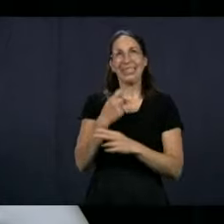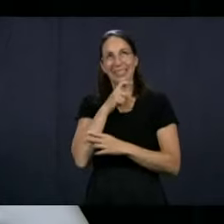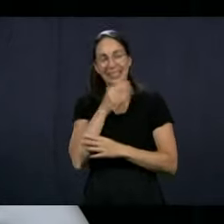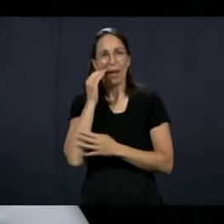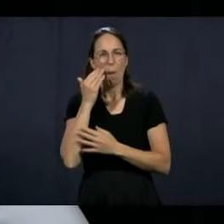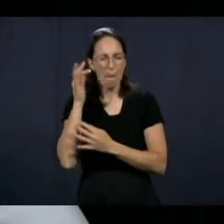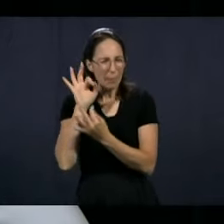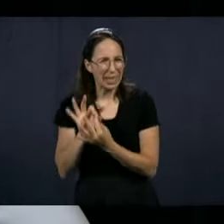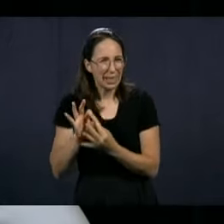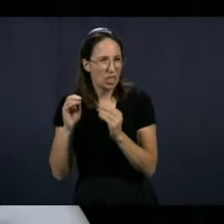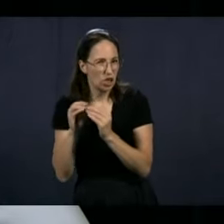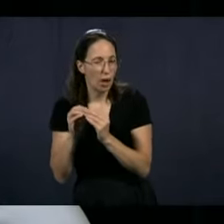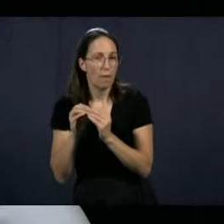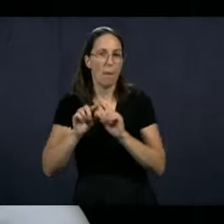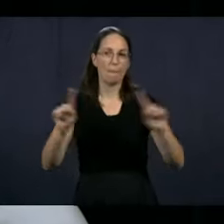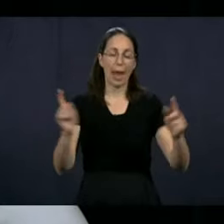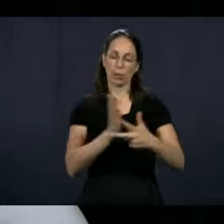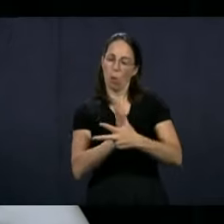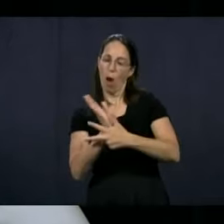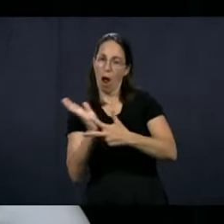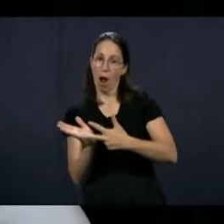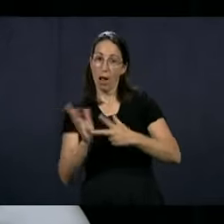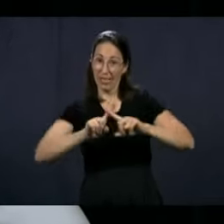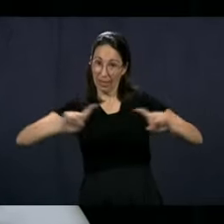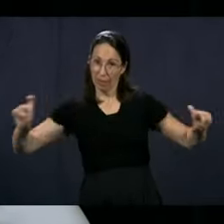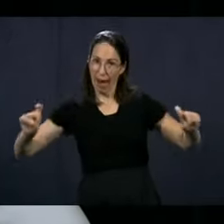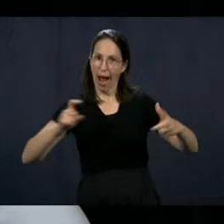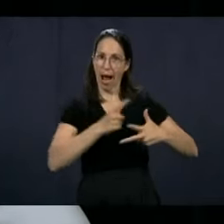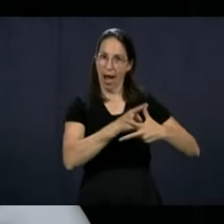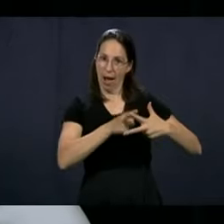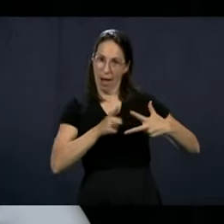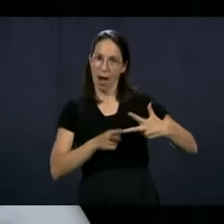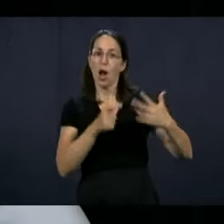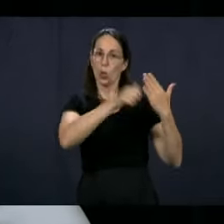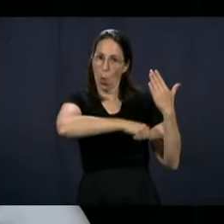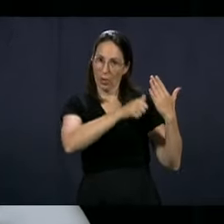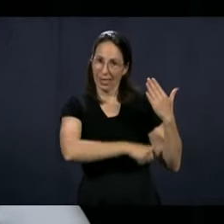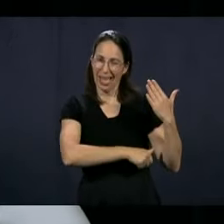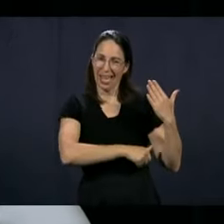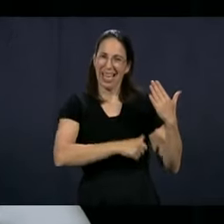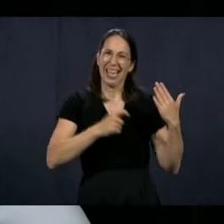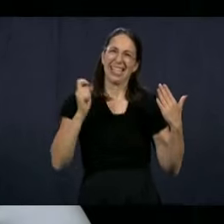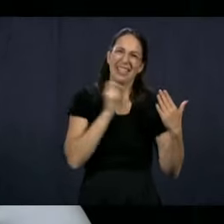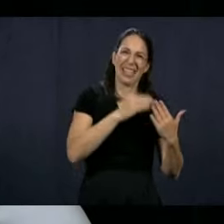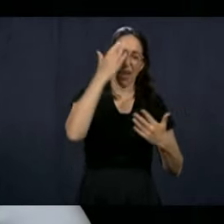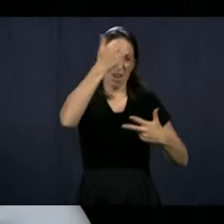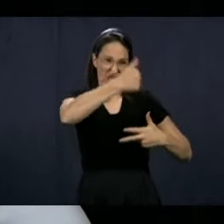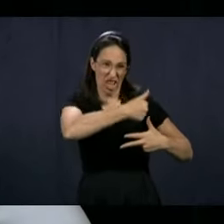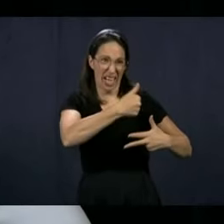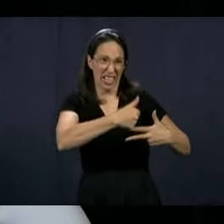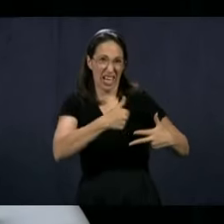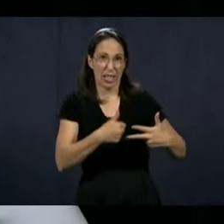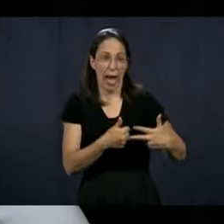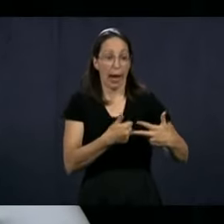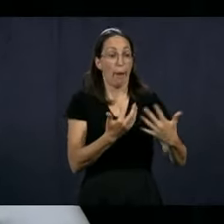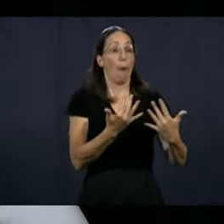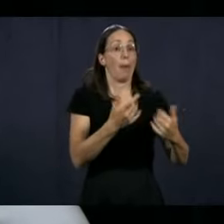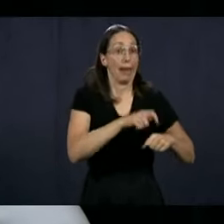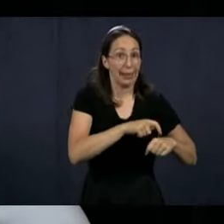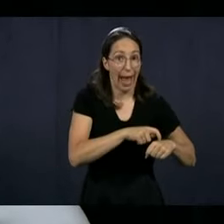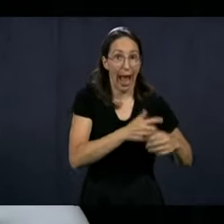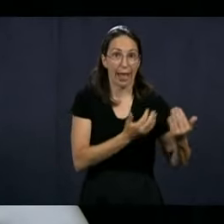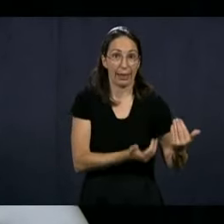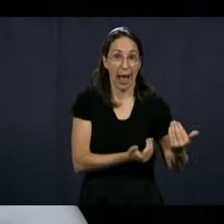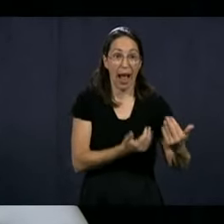many kinds of files of inventories, if I could say so. And it's very difficult to give a